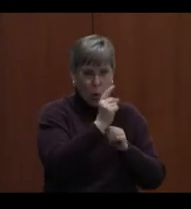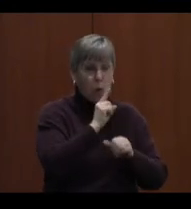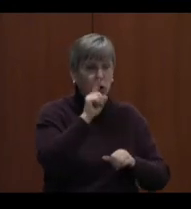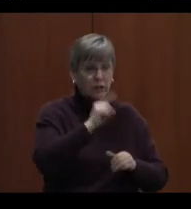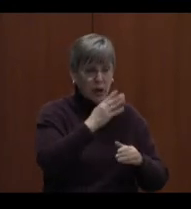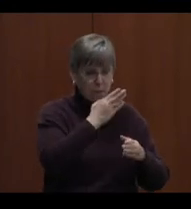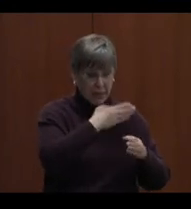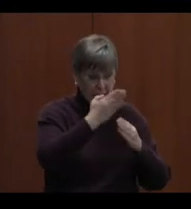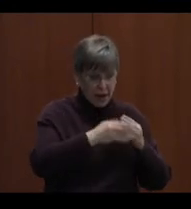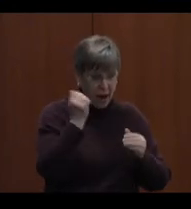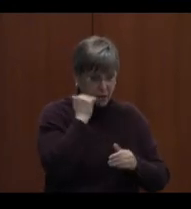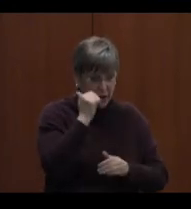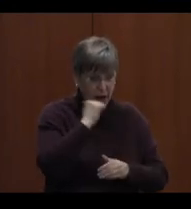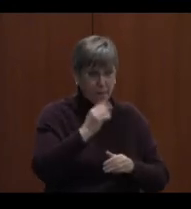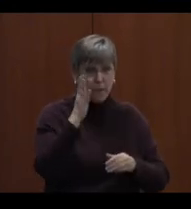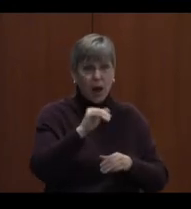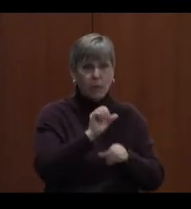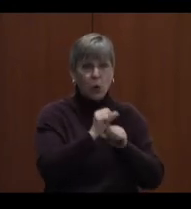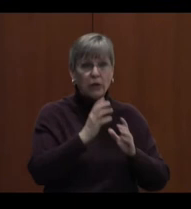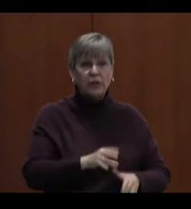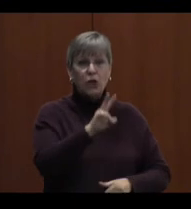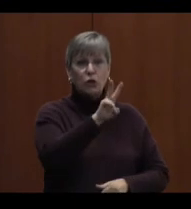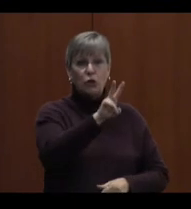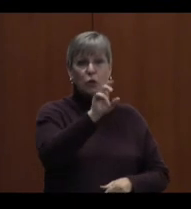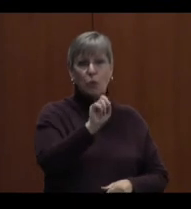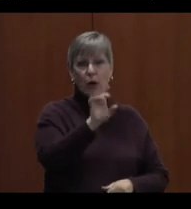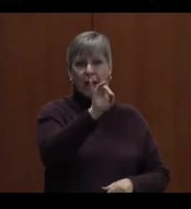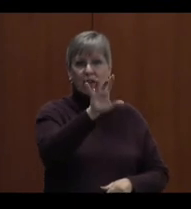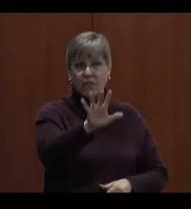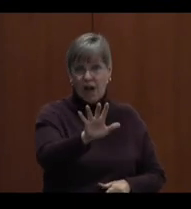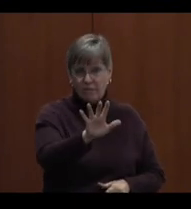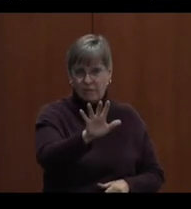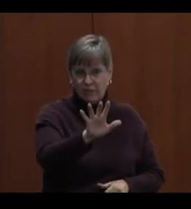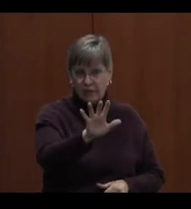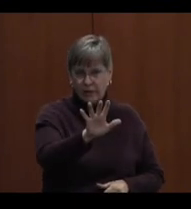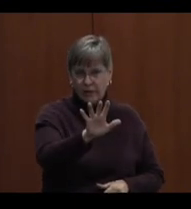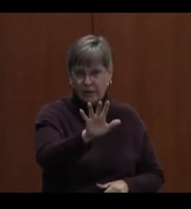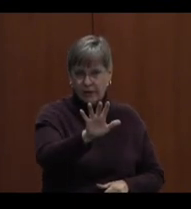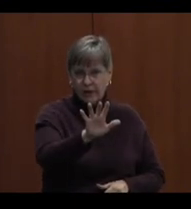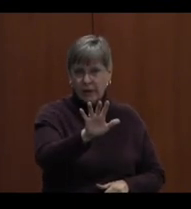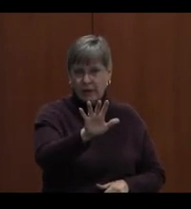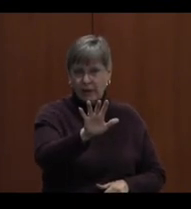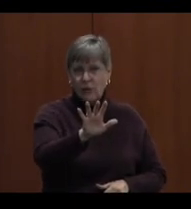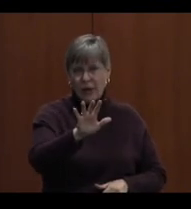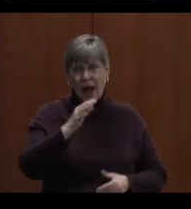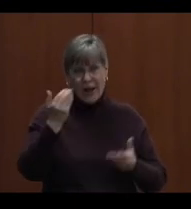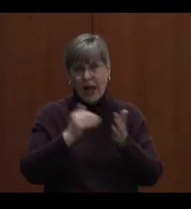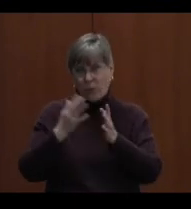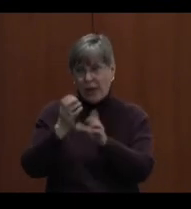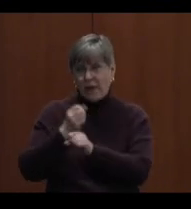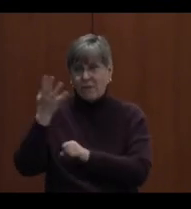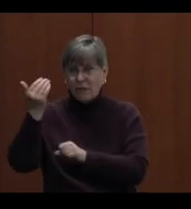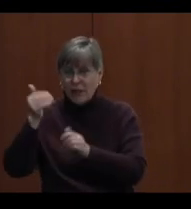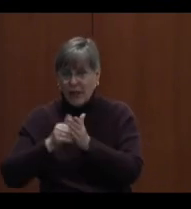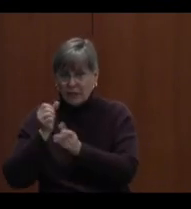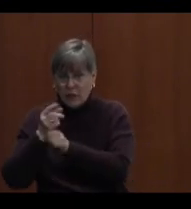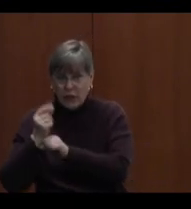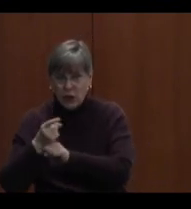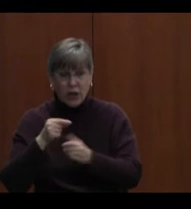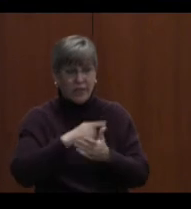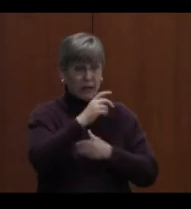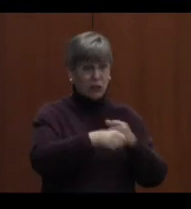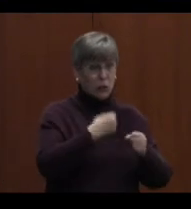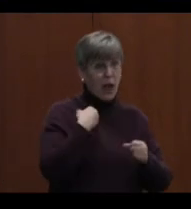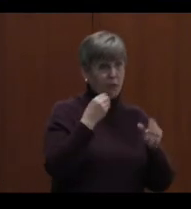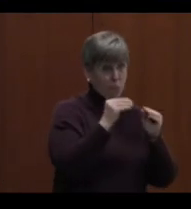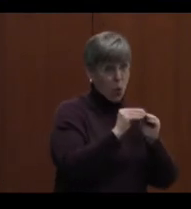by employee is 2.85, which again was 15,000 per year. This year it looks like we're going